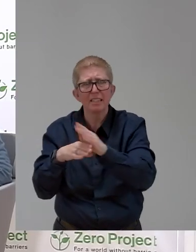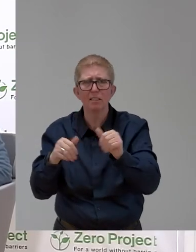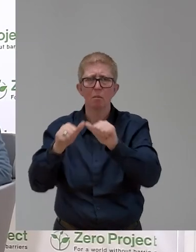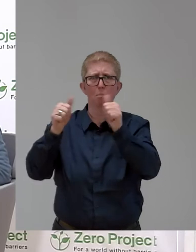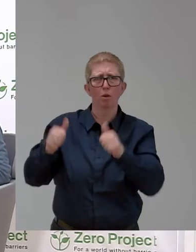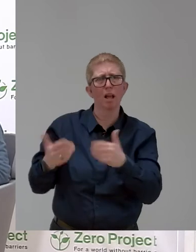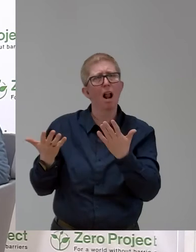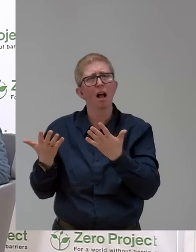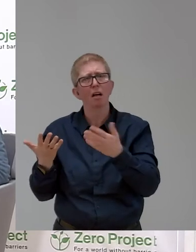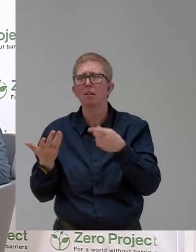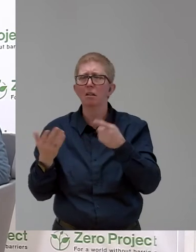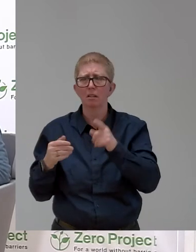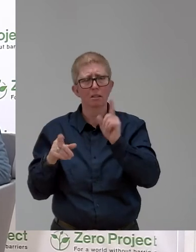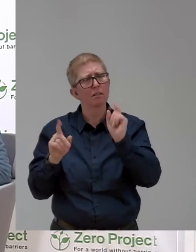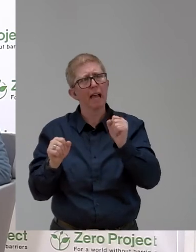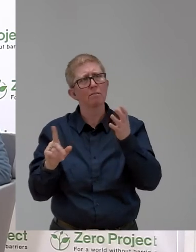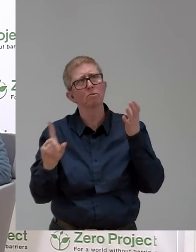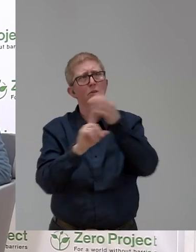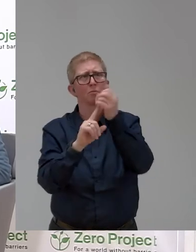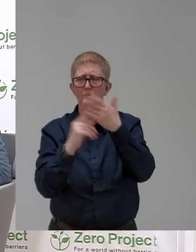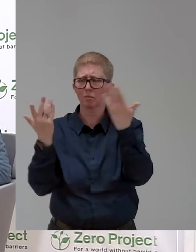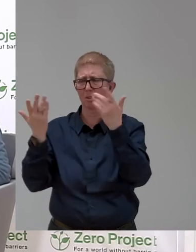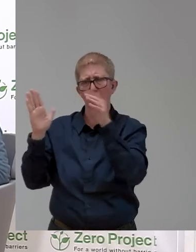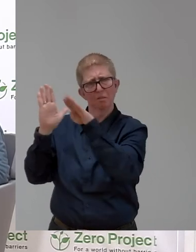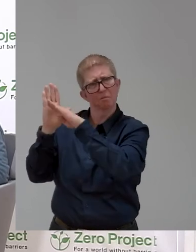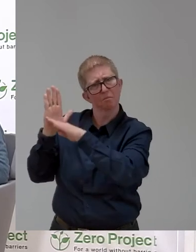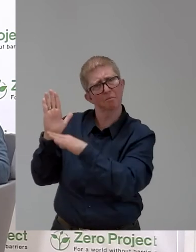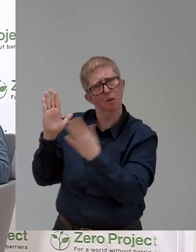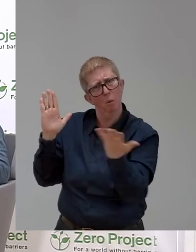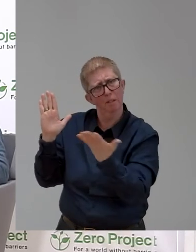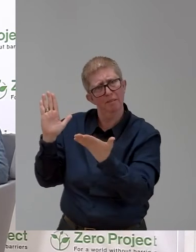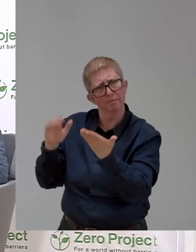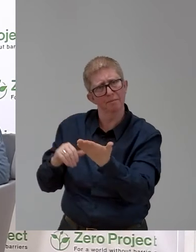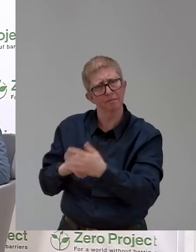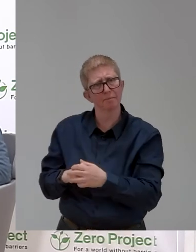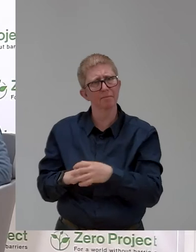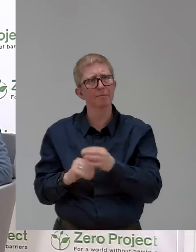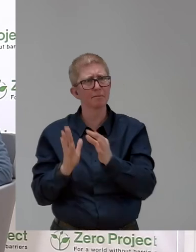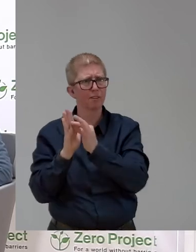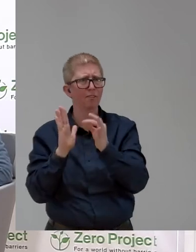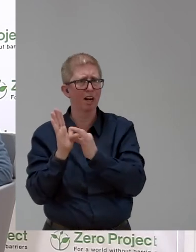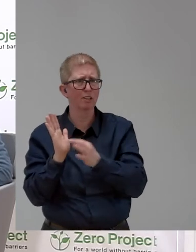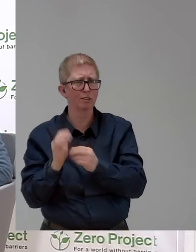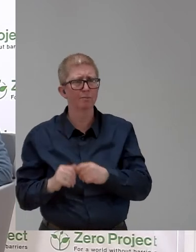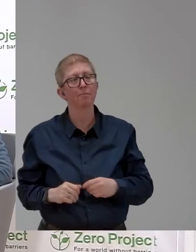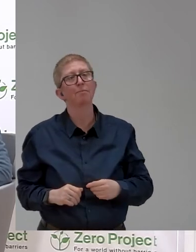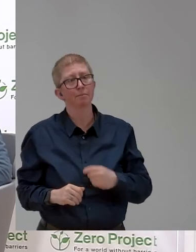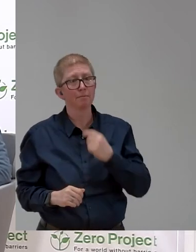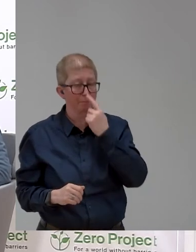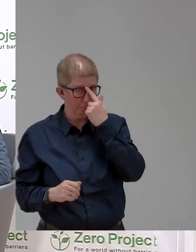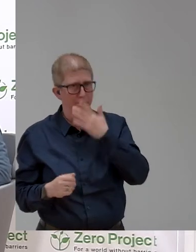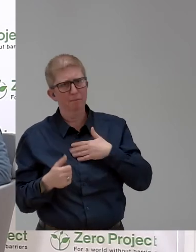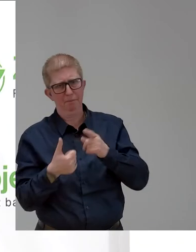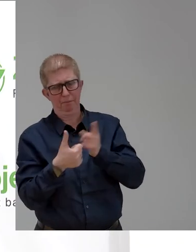That is a very good question. Let me start with our focus on project, for example, in Kenya or